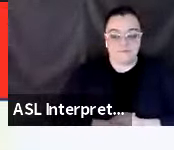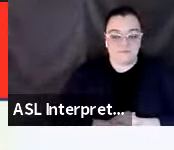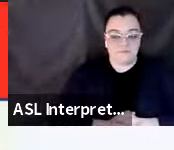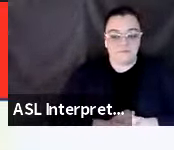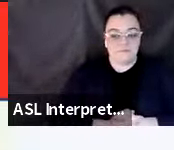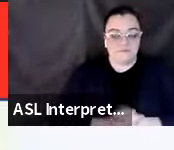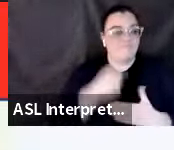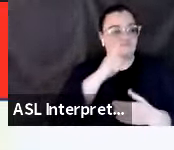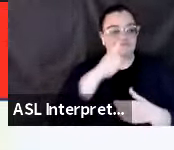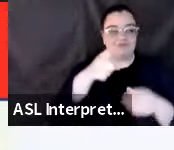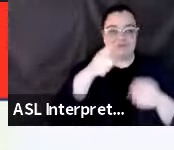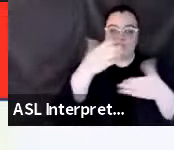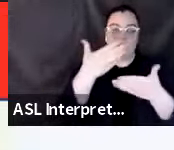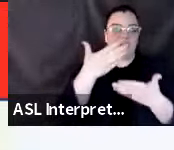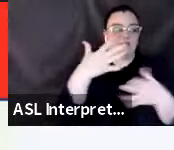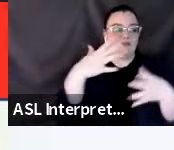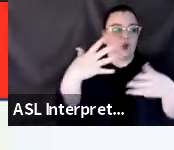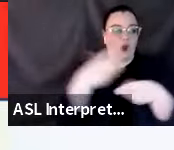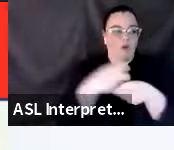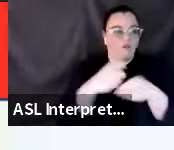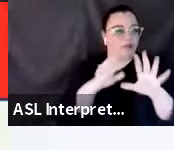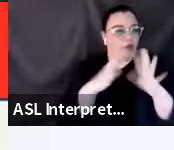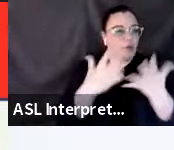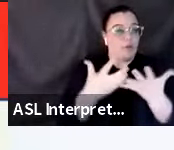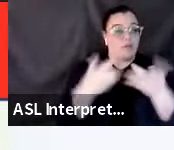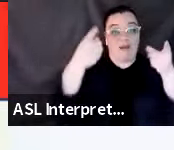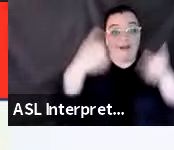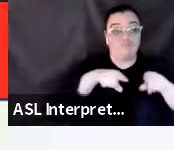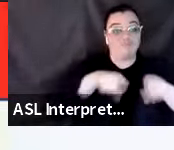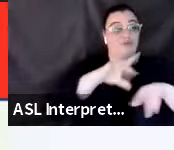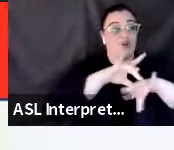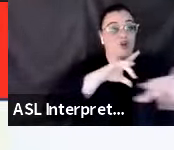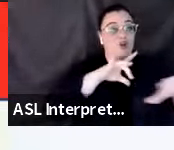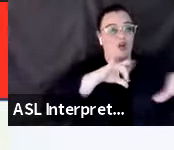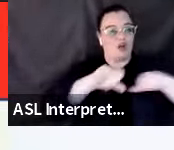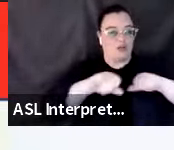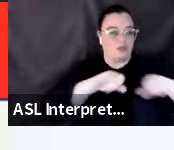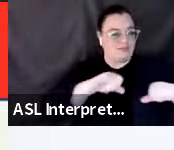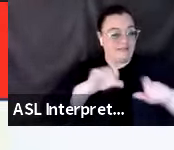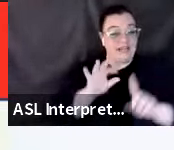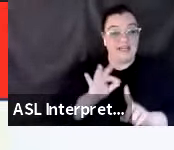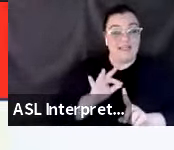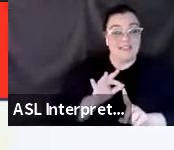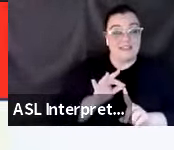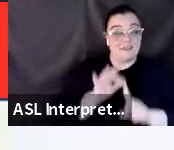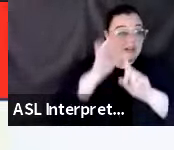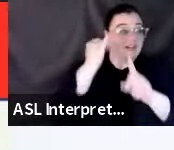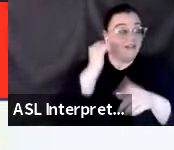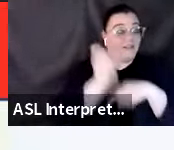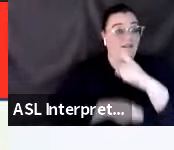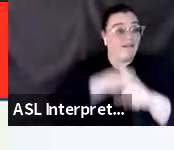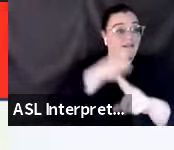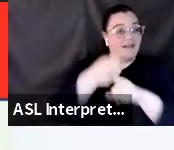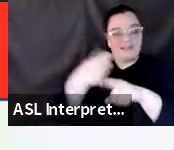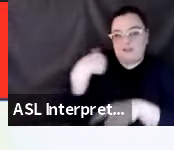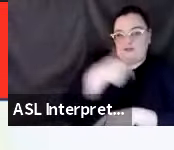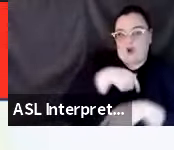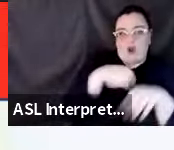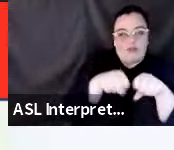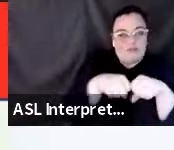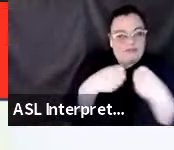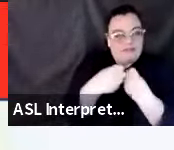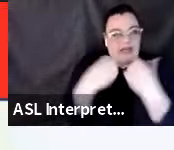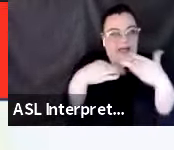comprehensive overview of what can happen during earthquakes, especially affecting our interconnected society